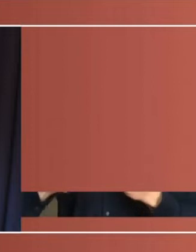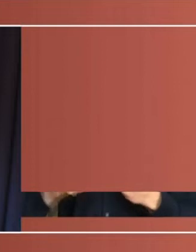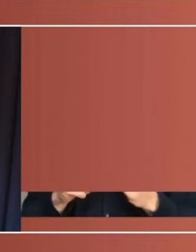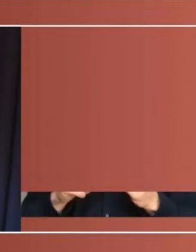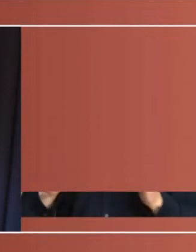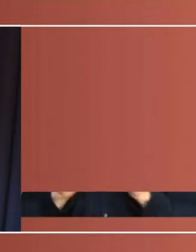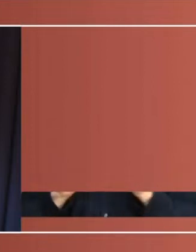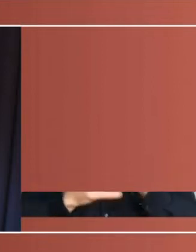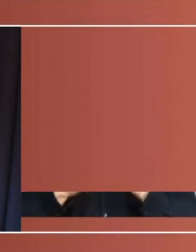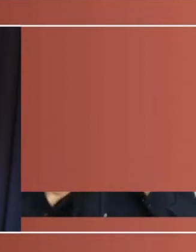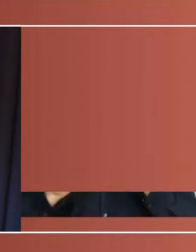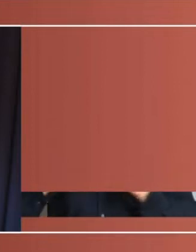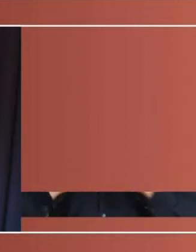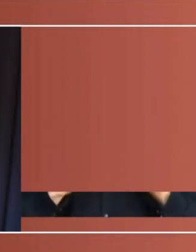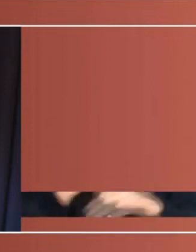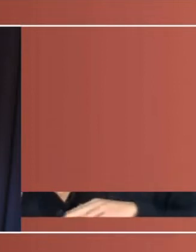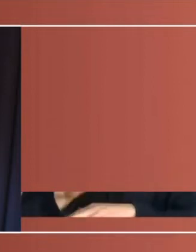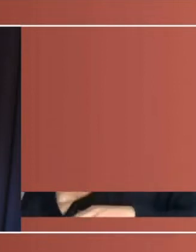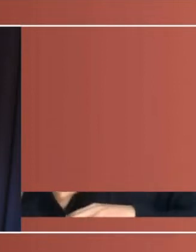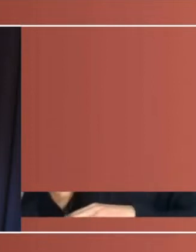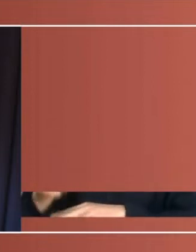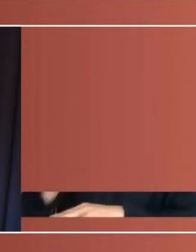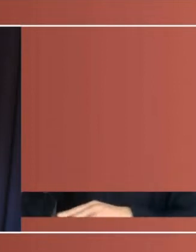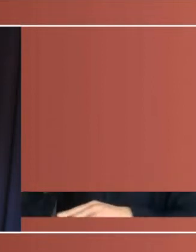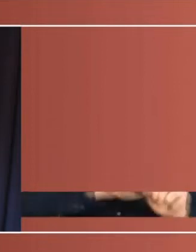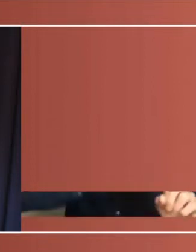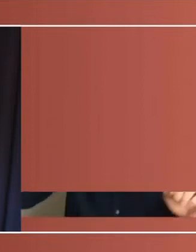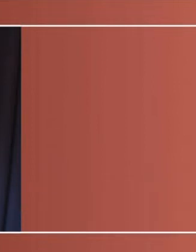floor 280 times between them.